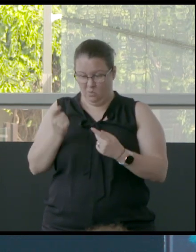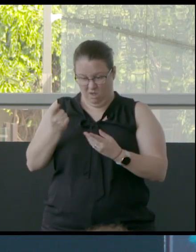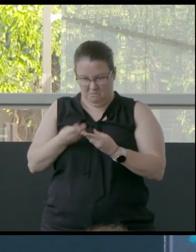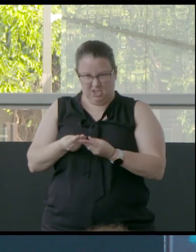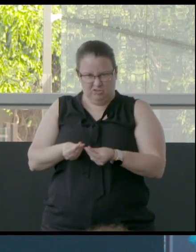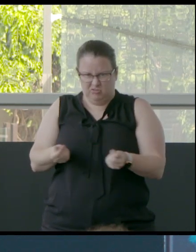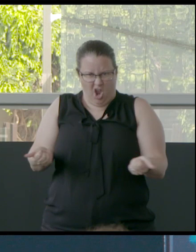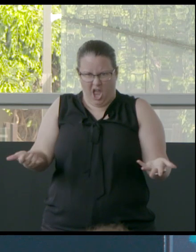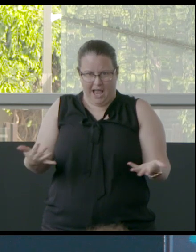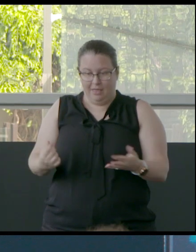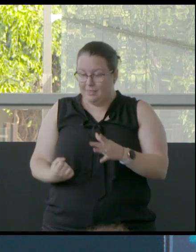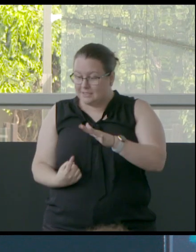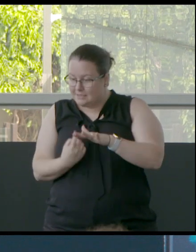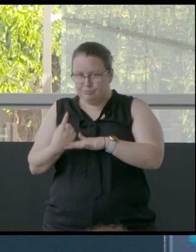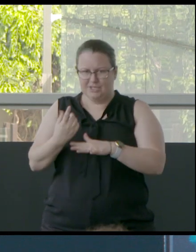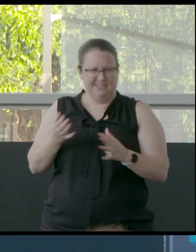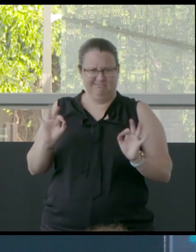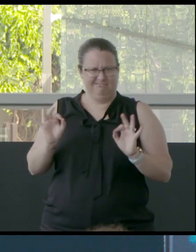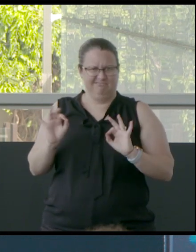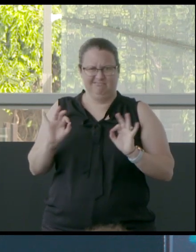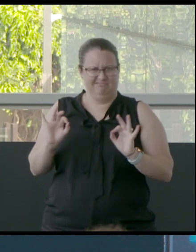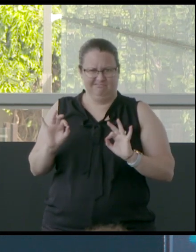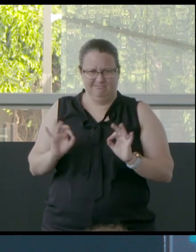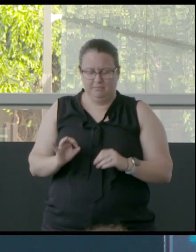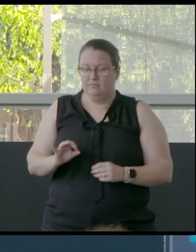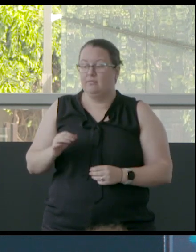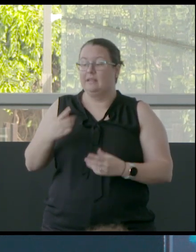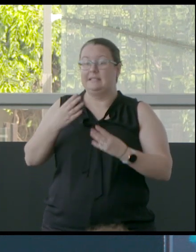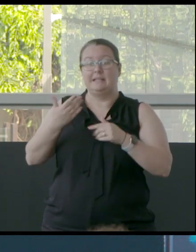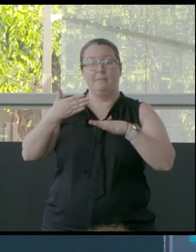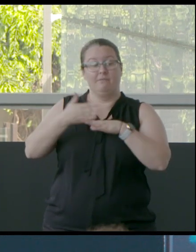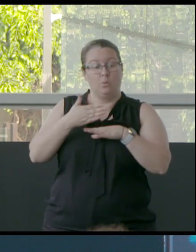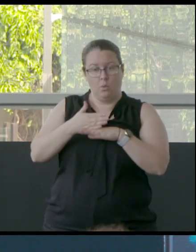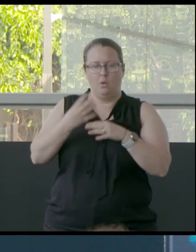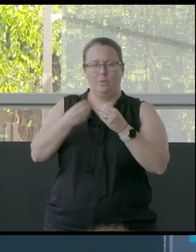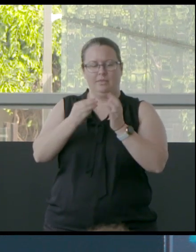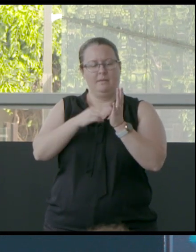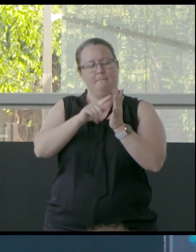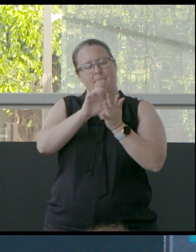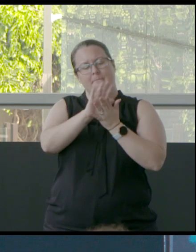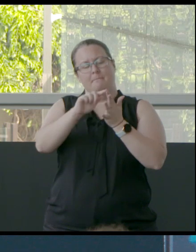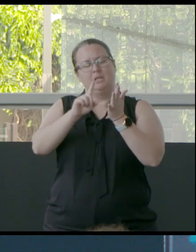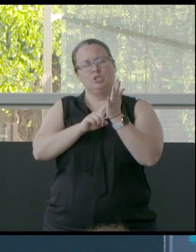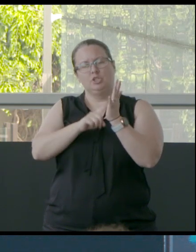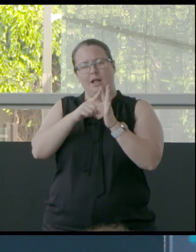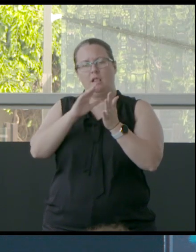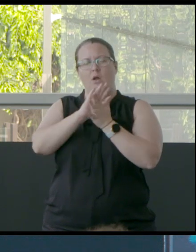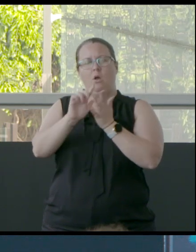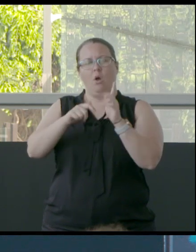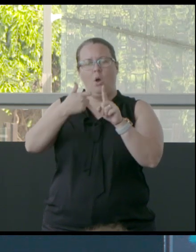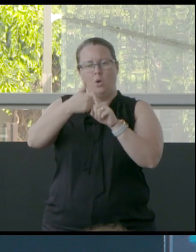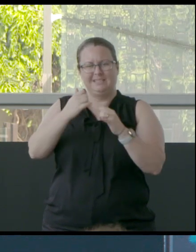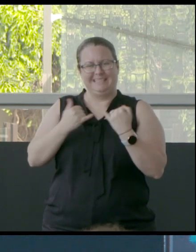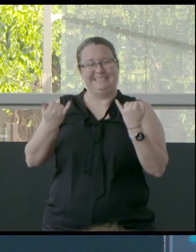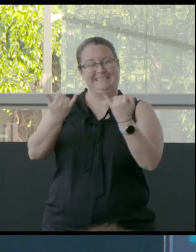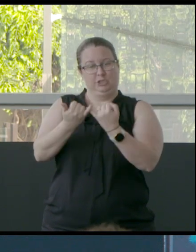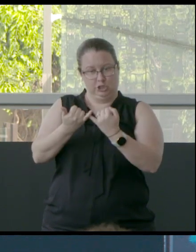and the springs are not operating. Some of the work I've been looking at, working with Michelle Hobbs, who's an Indigenous artist and water